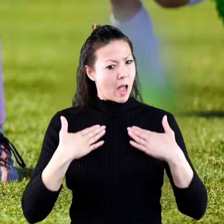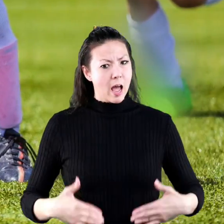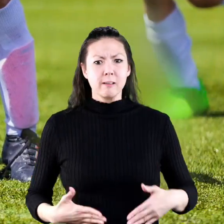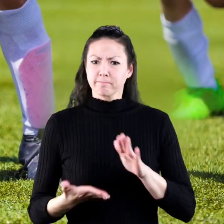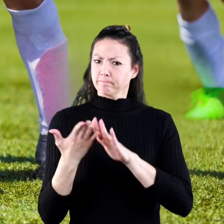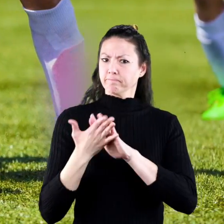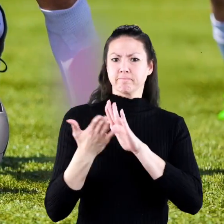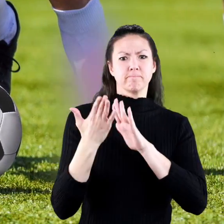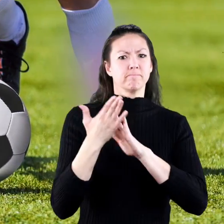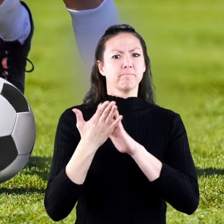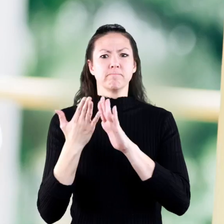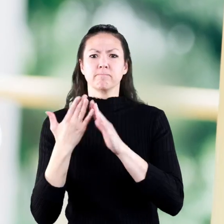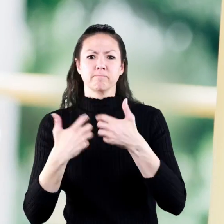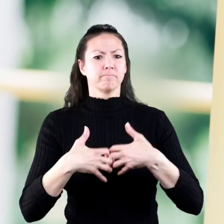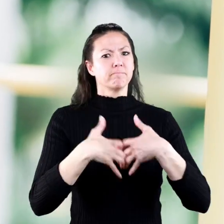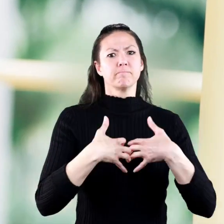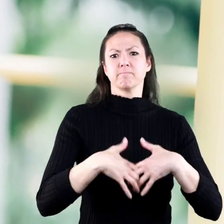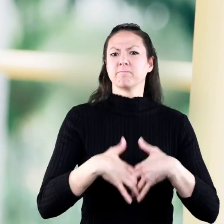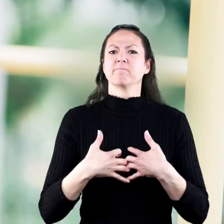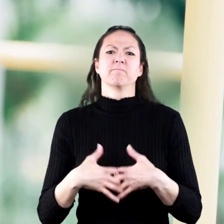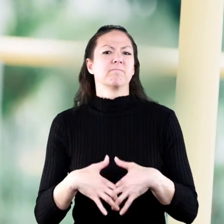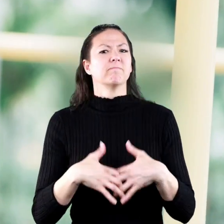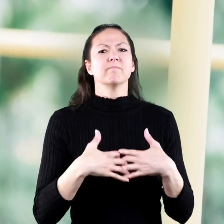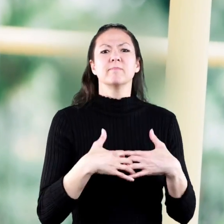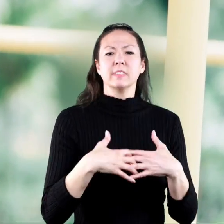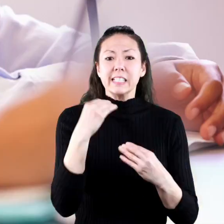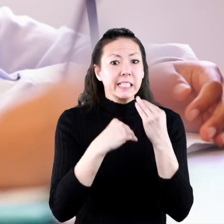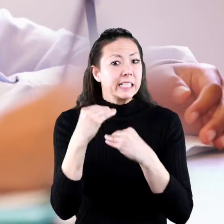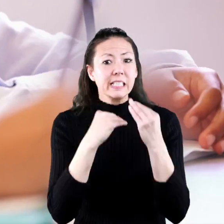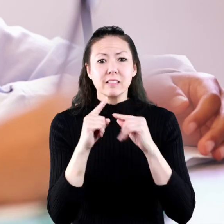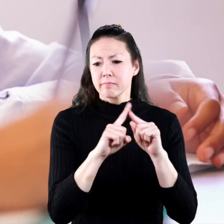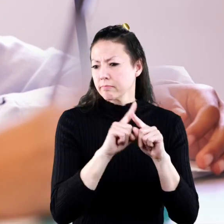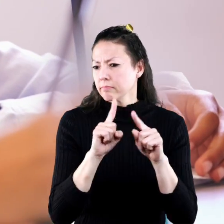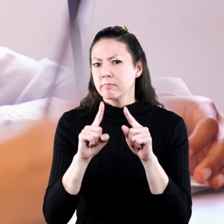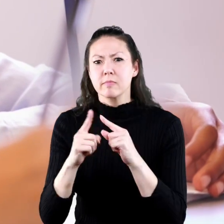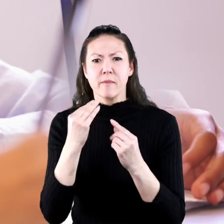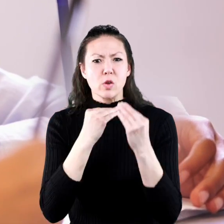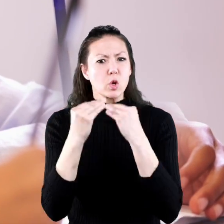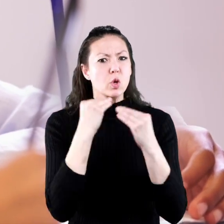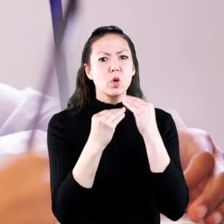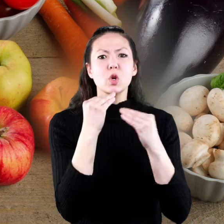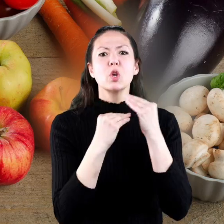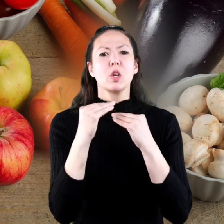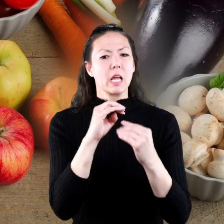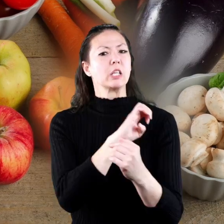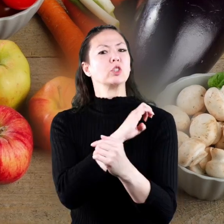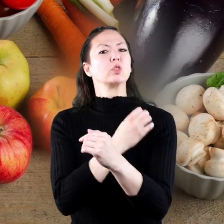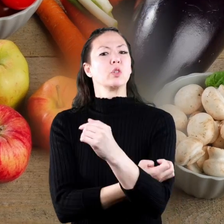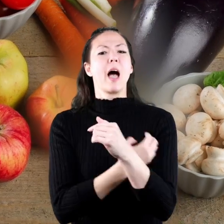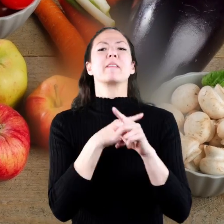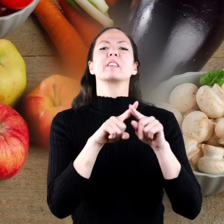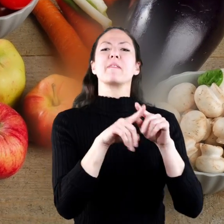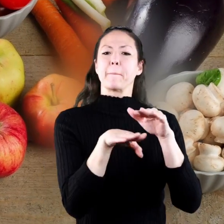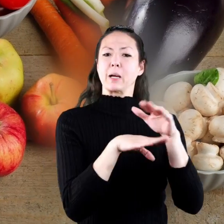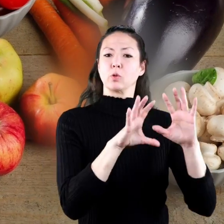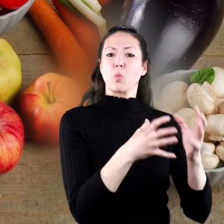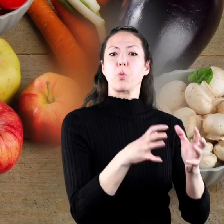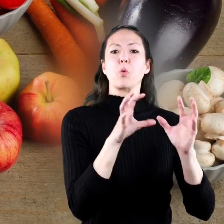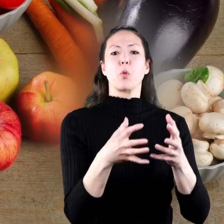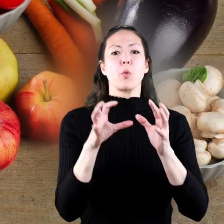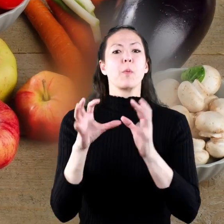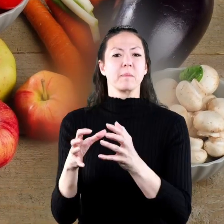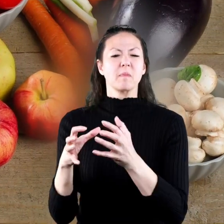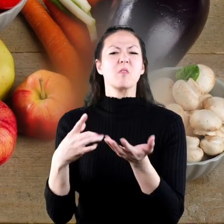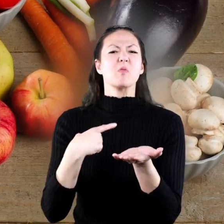to keep your body running like a finely tuned machine, it's a good idea to eat a lot of different things in all the basic food